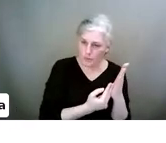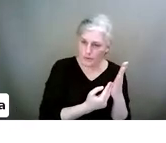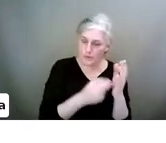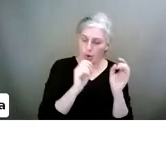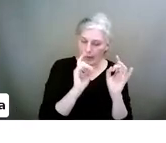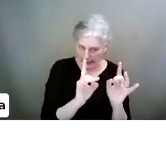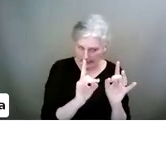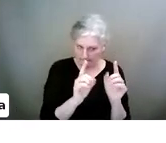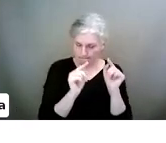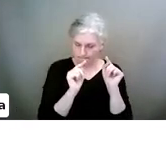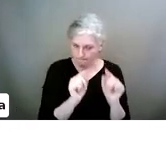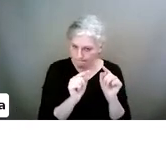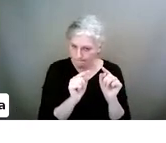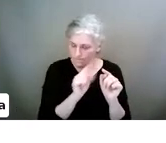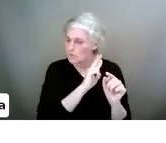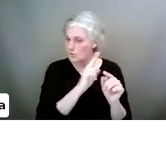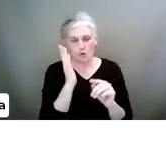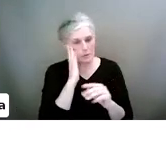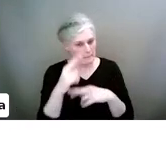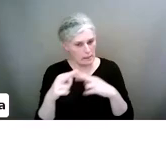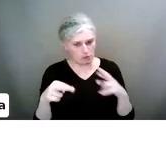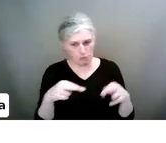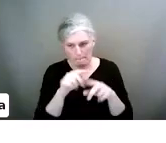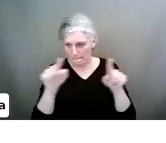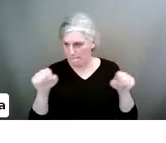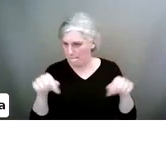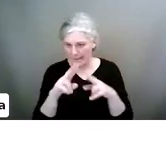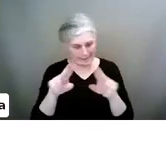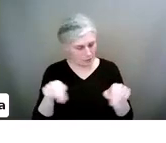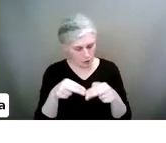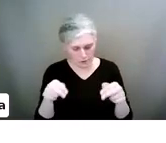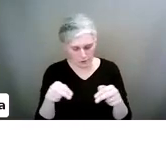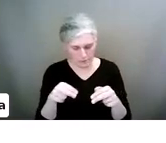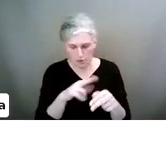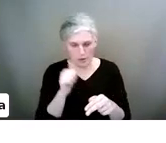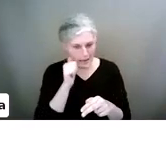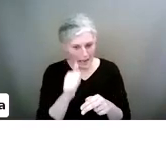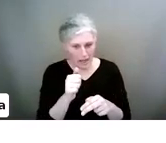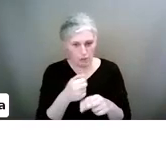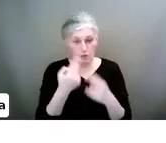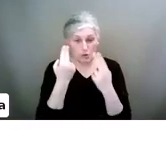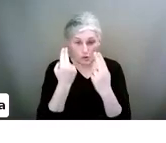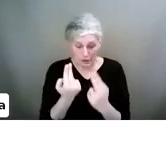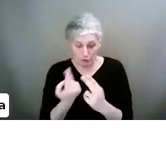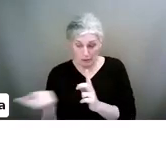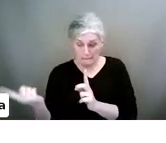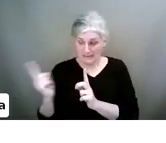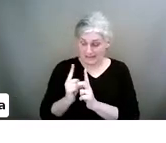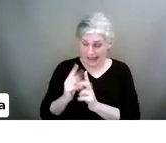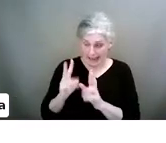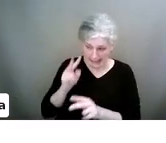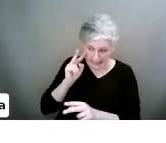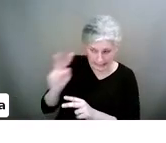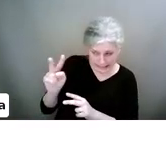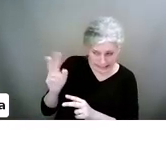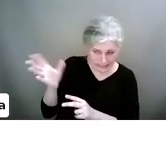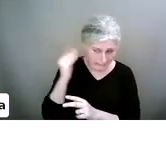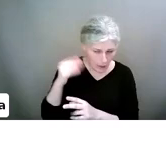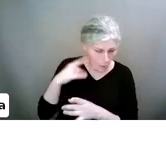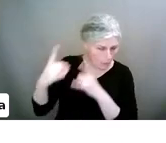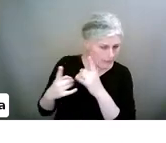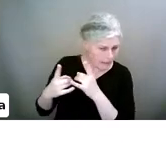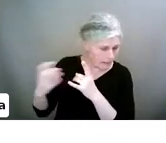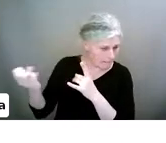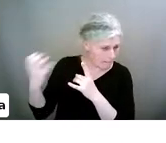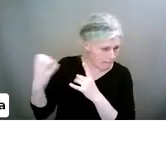OK, so not in your bedroom. Absolutely not. You have to be somewhere where I can see you, where I can hear what's going on